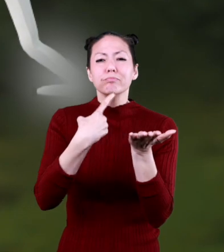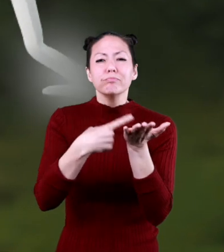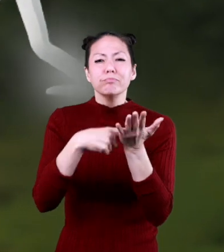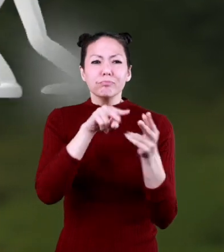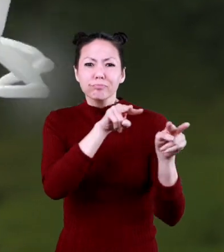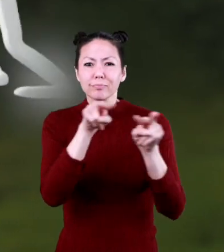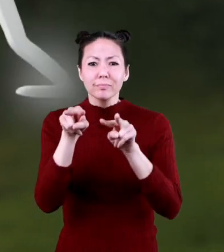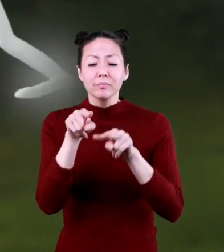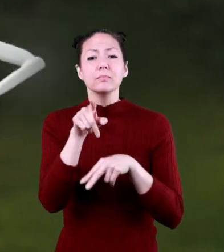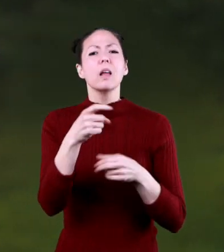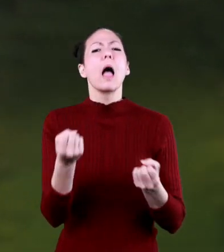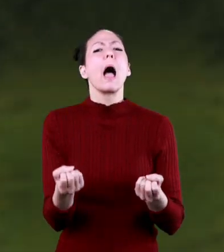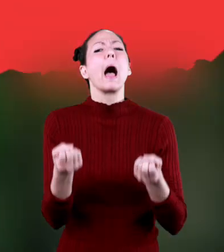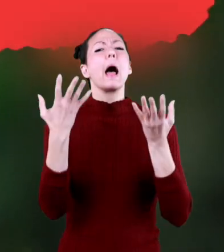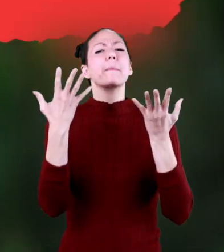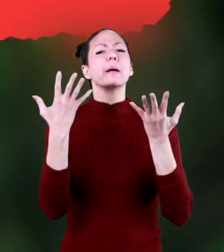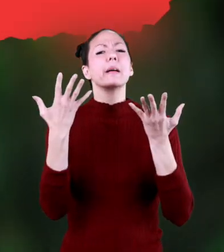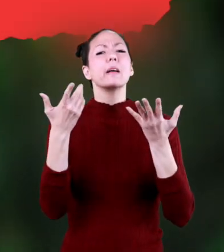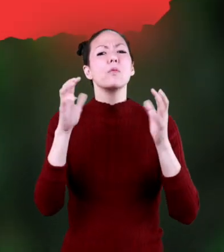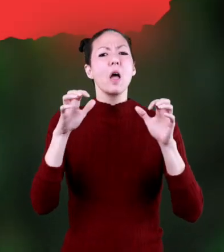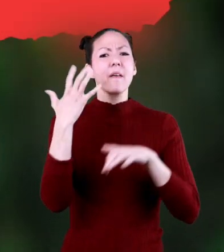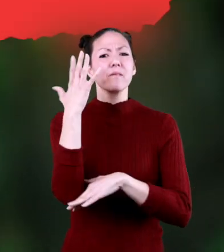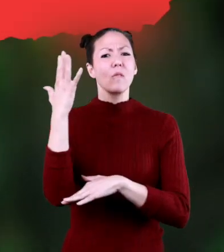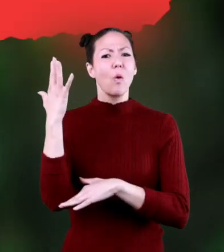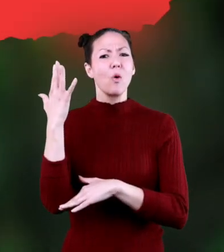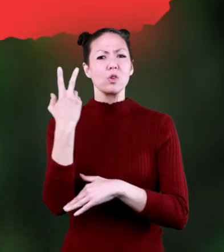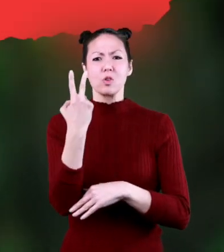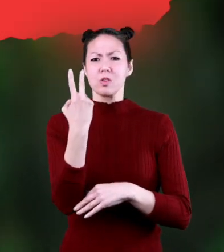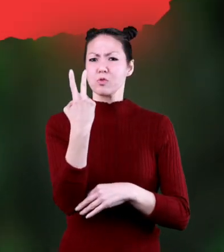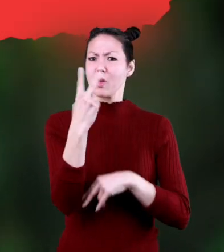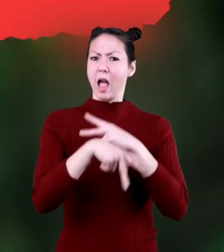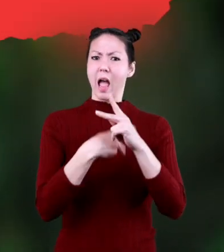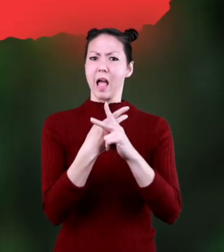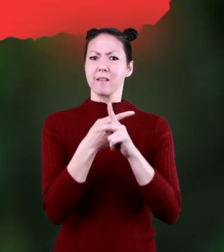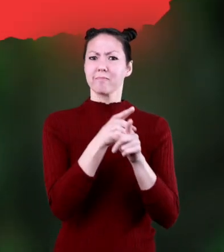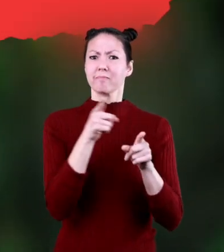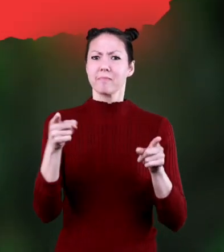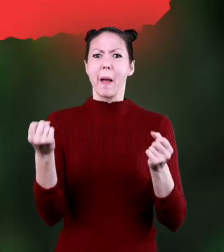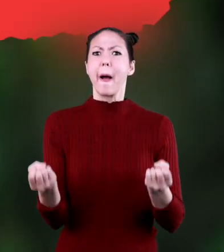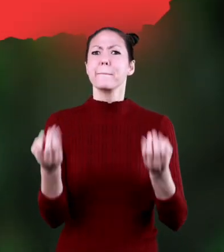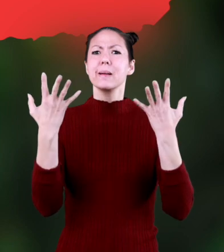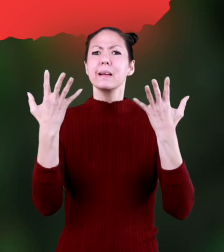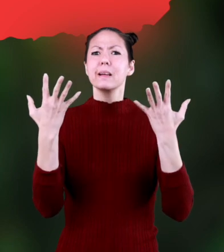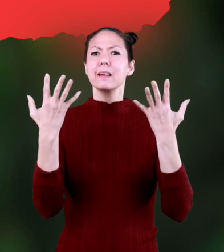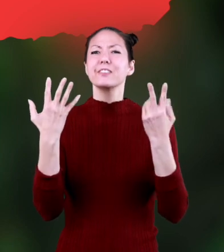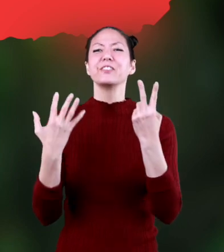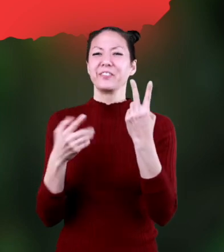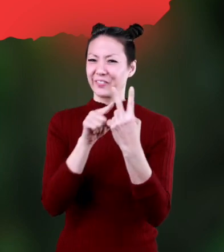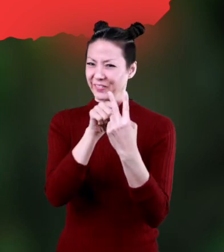Here we go! How many kinds of rainforests are there?